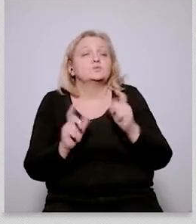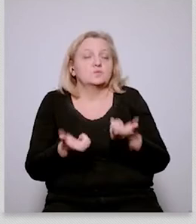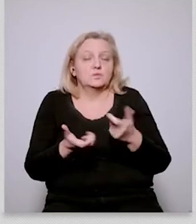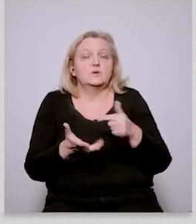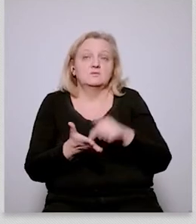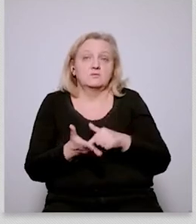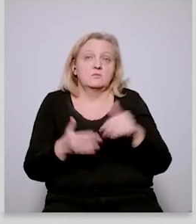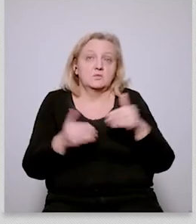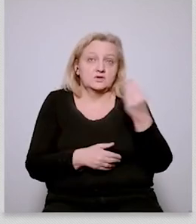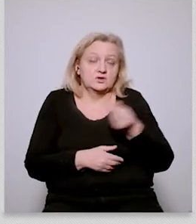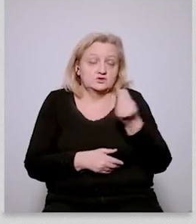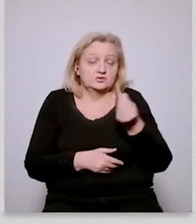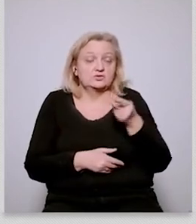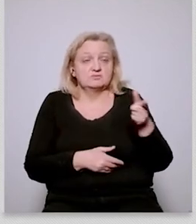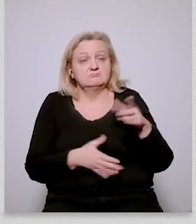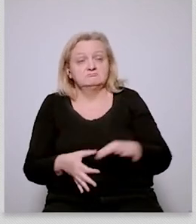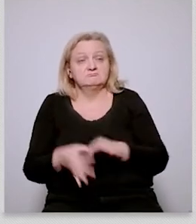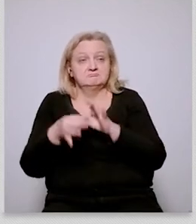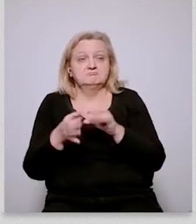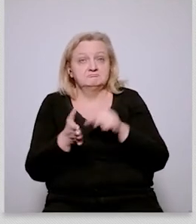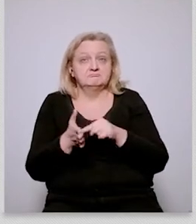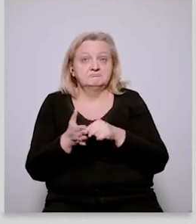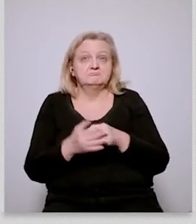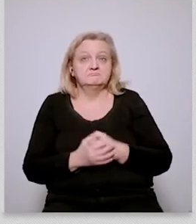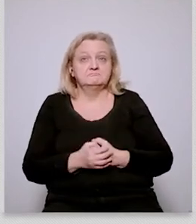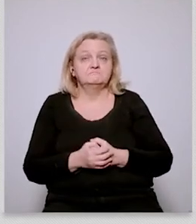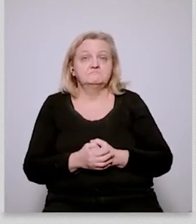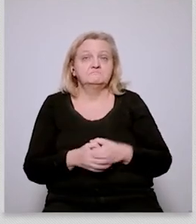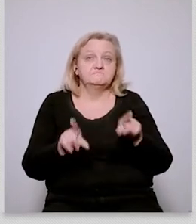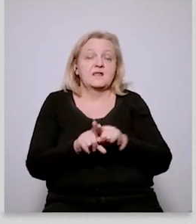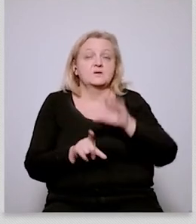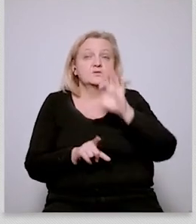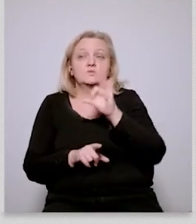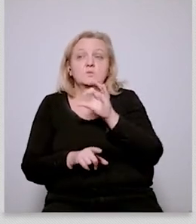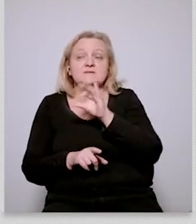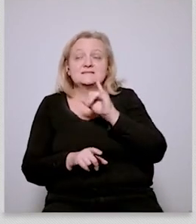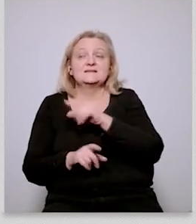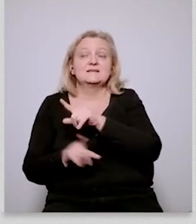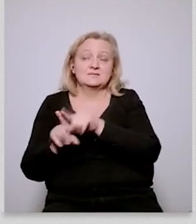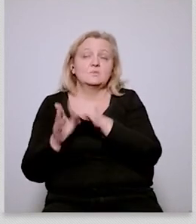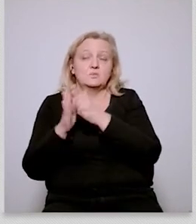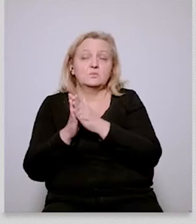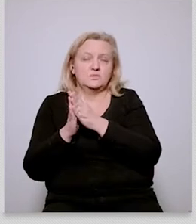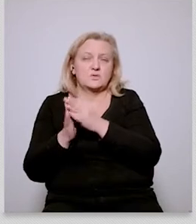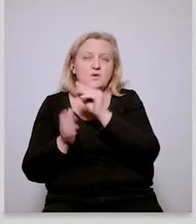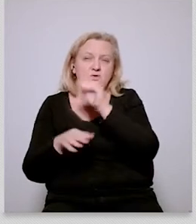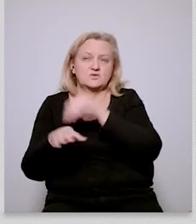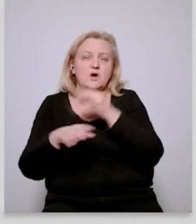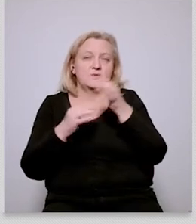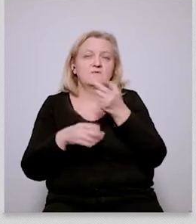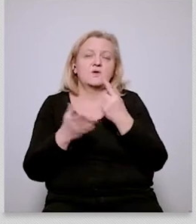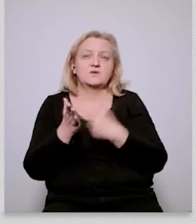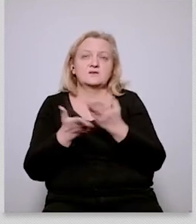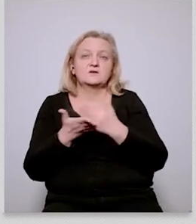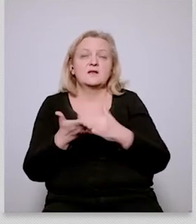what i would like susie to talk more about in in the last part how will the czech